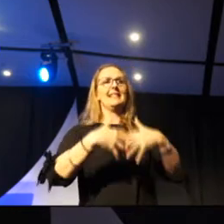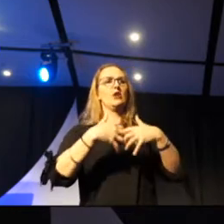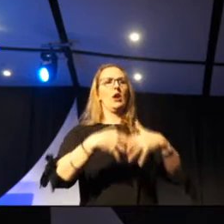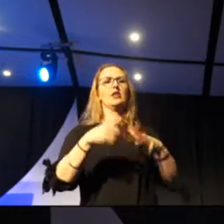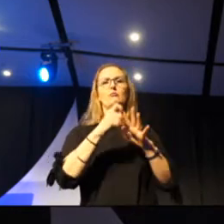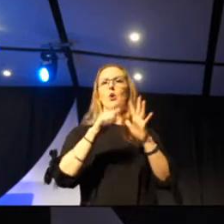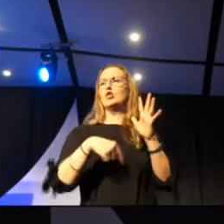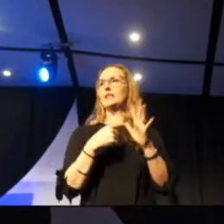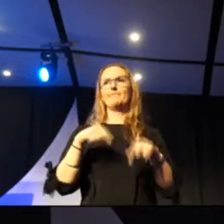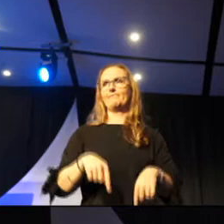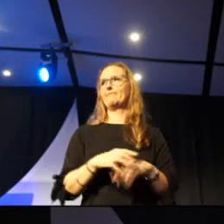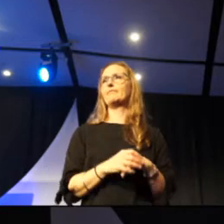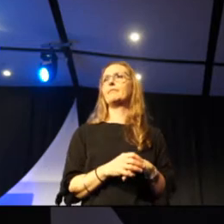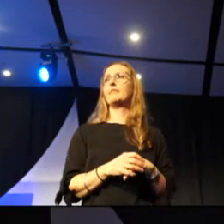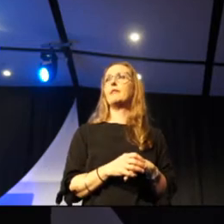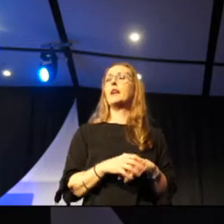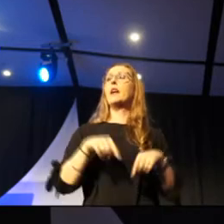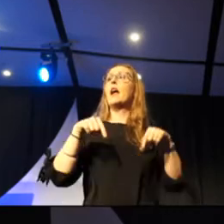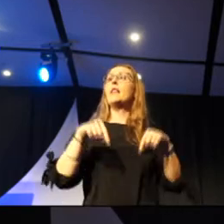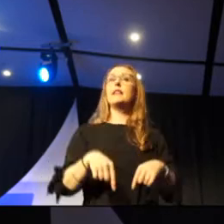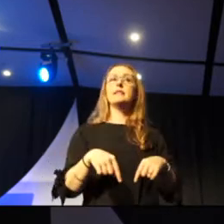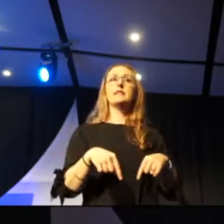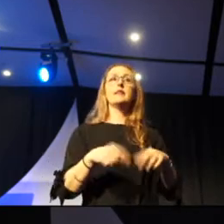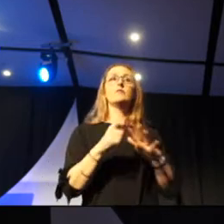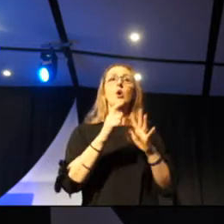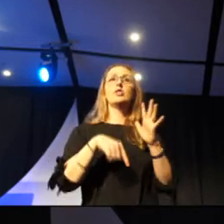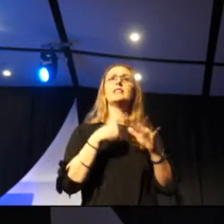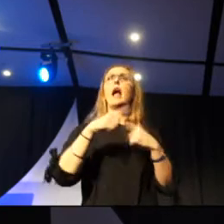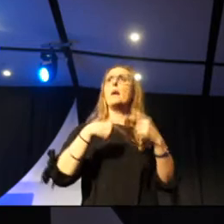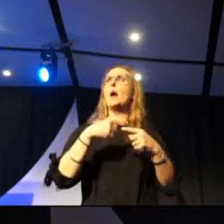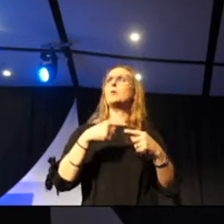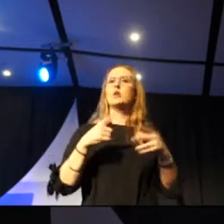This project is about social change at scale.